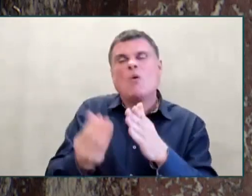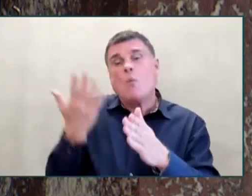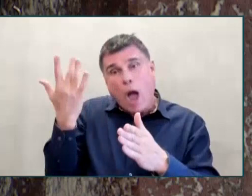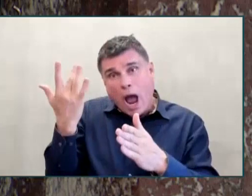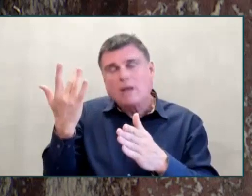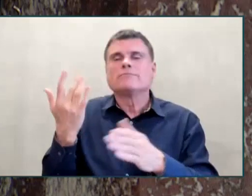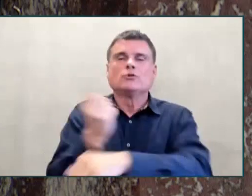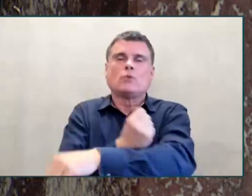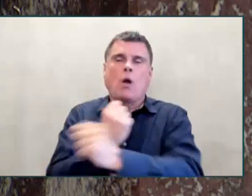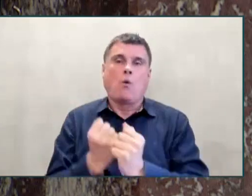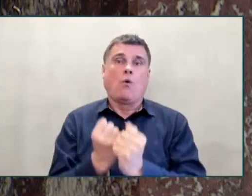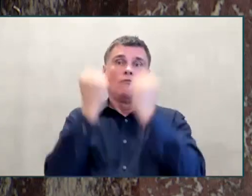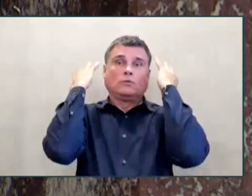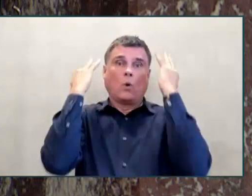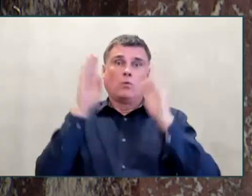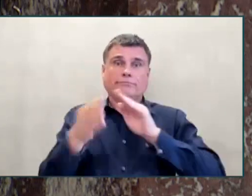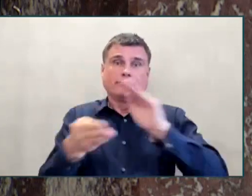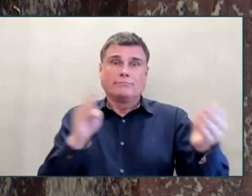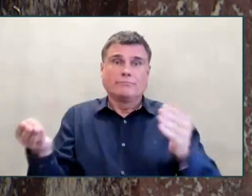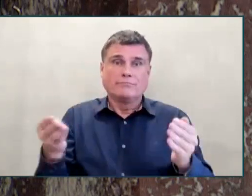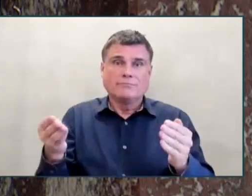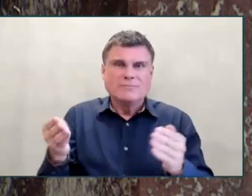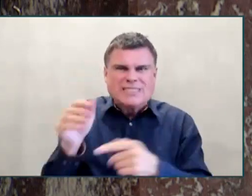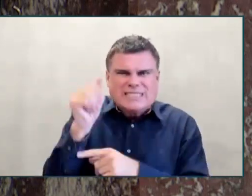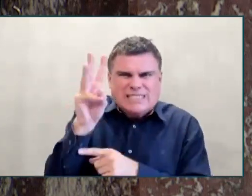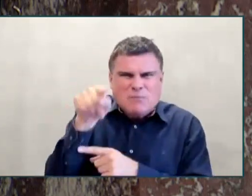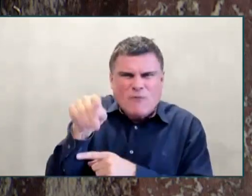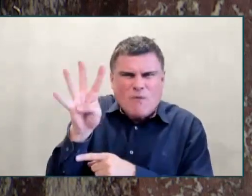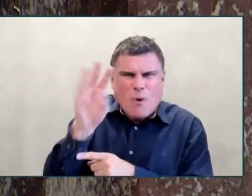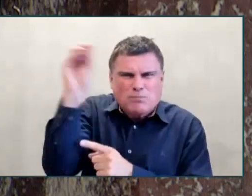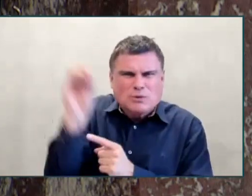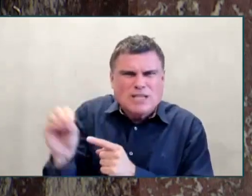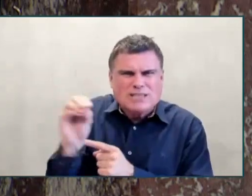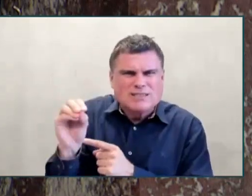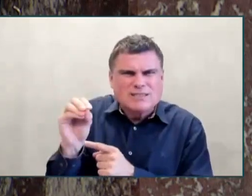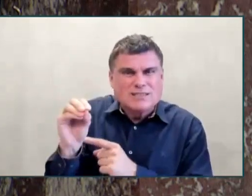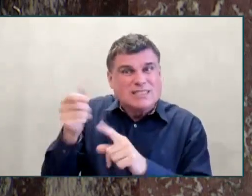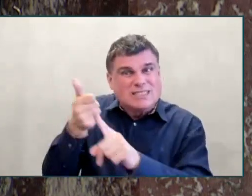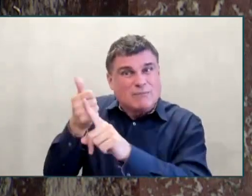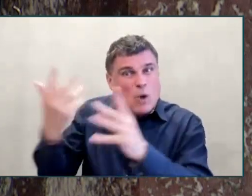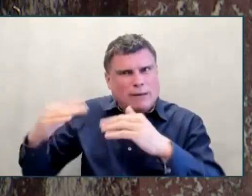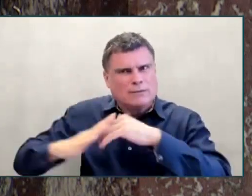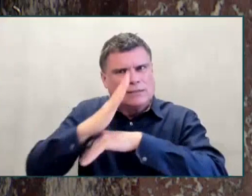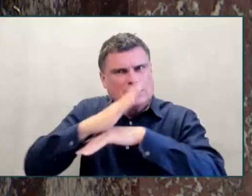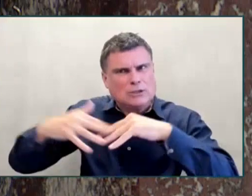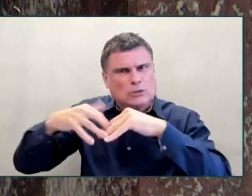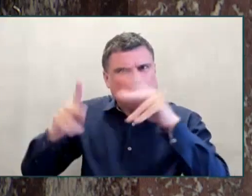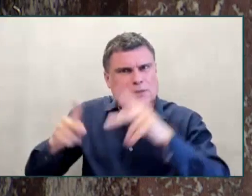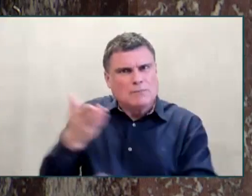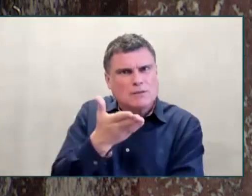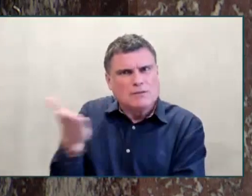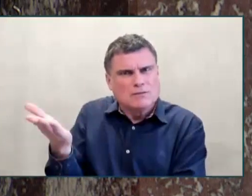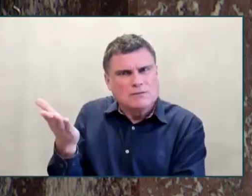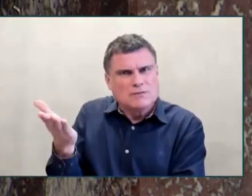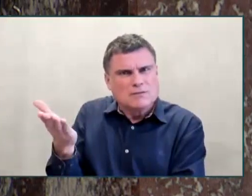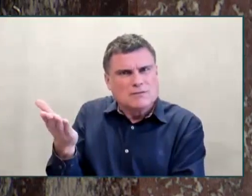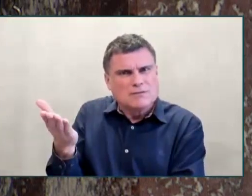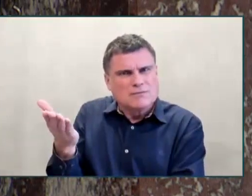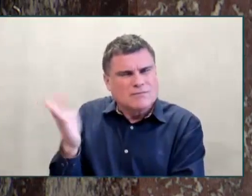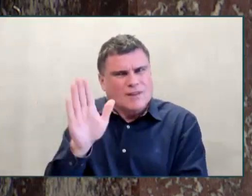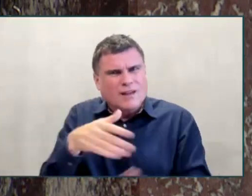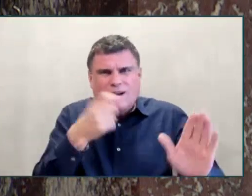relatives, Indigenous people, when only 3.3 percent of the population are Indigenous people. That's 5